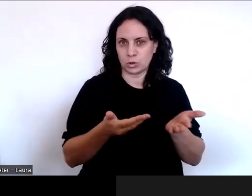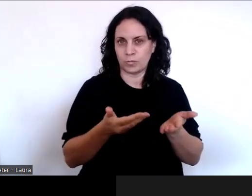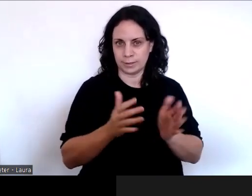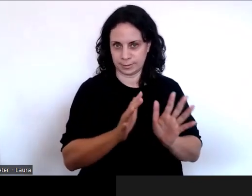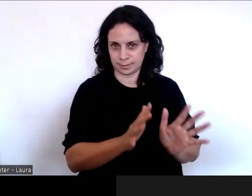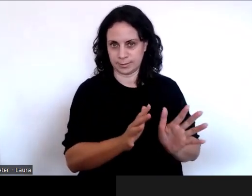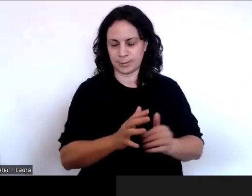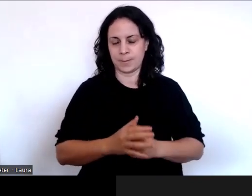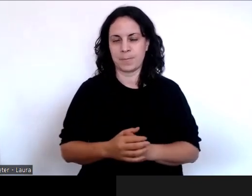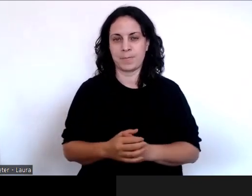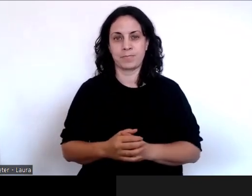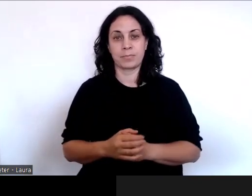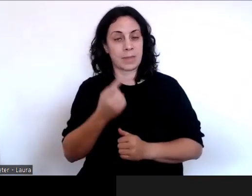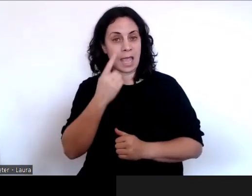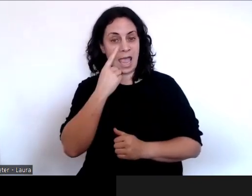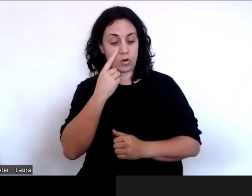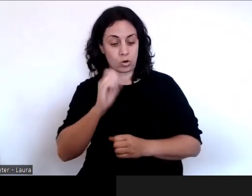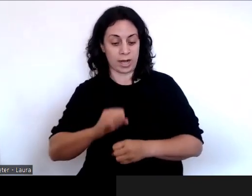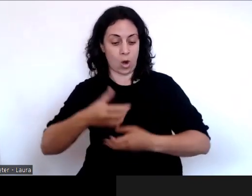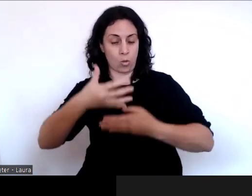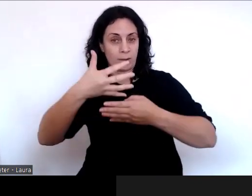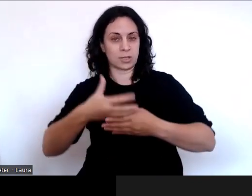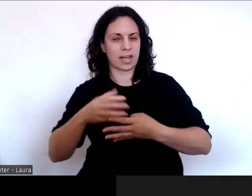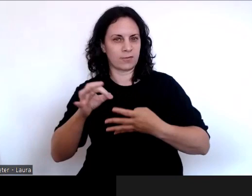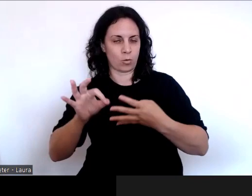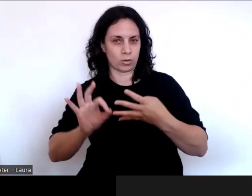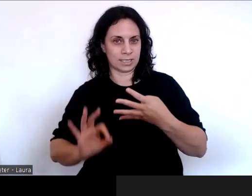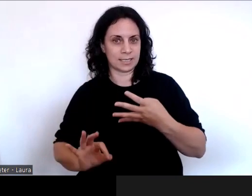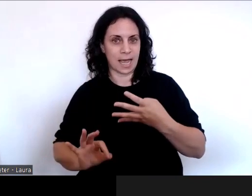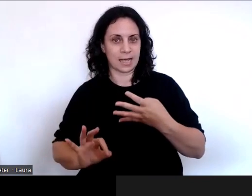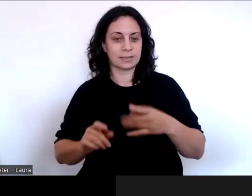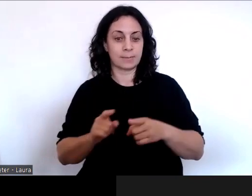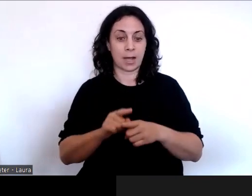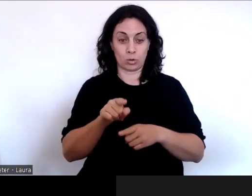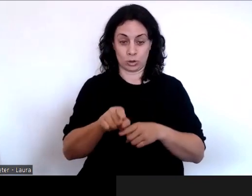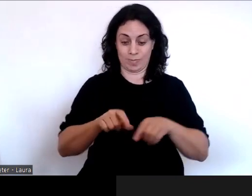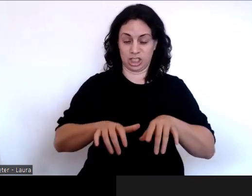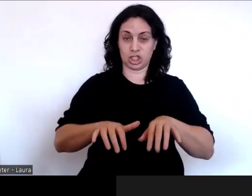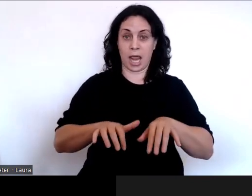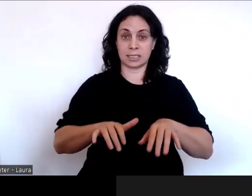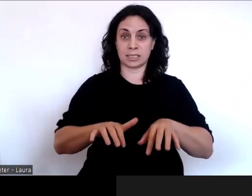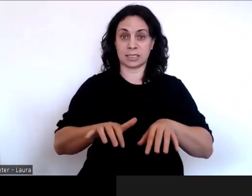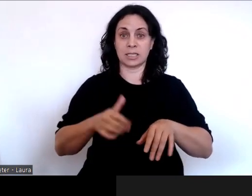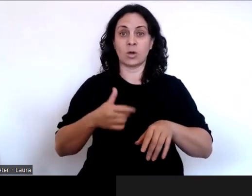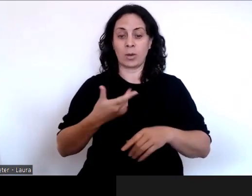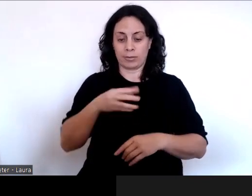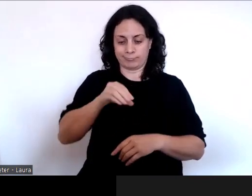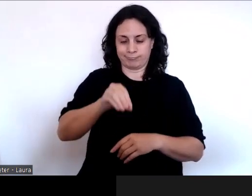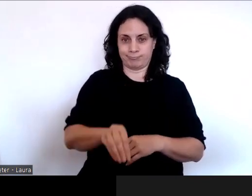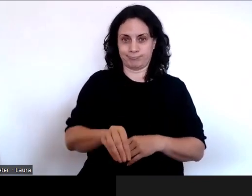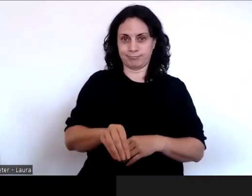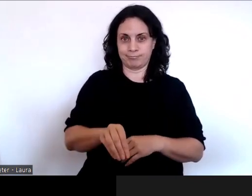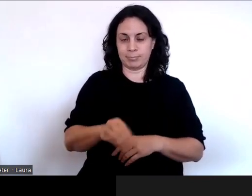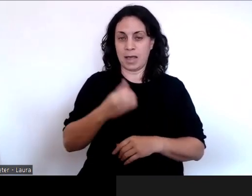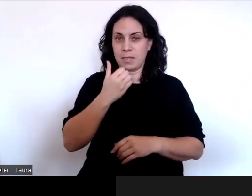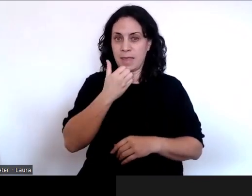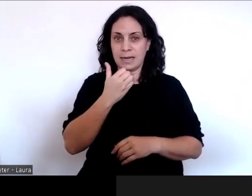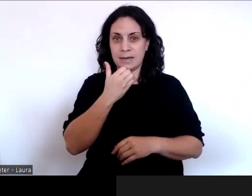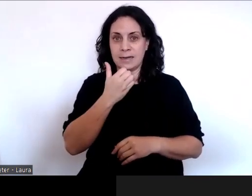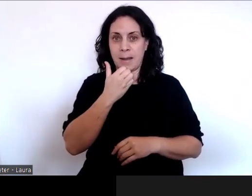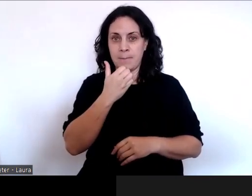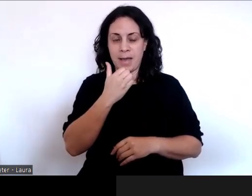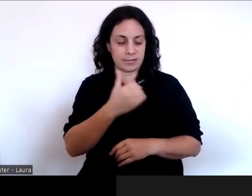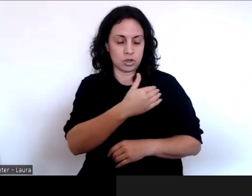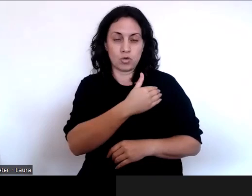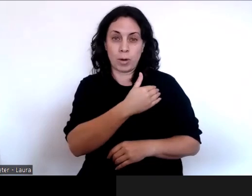details are on our website, but we're also posting it to the chat function now. So if you need at any point a reminder of